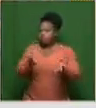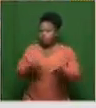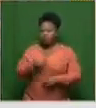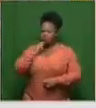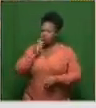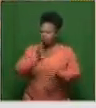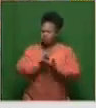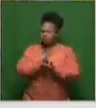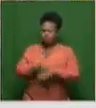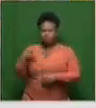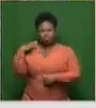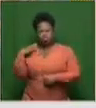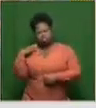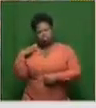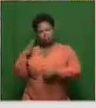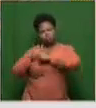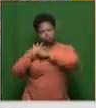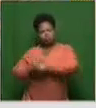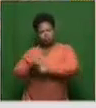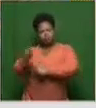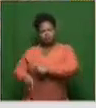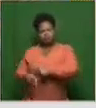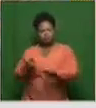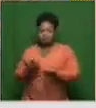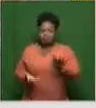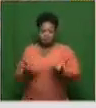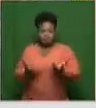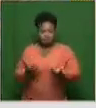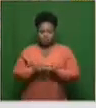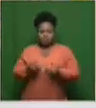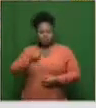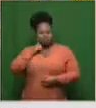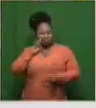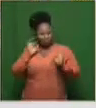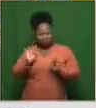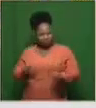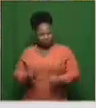so much pressure to bring about this vaccine that maybe we're not actually looking at it properly.